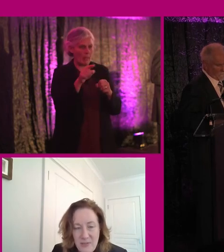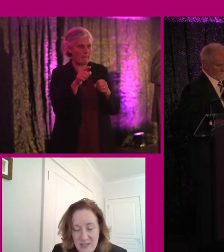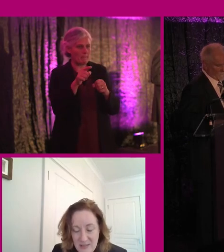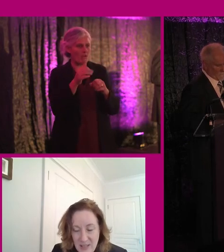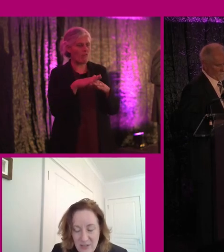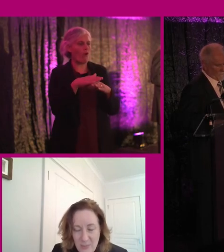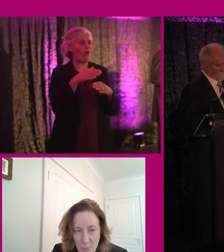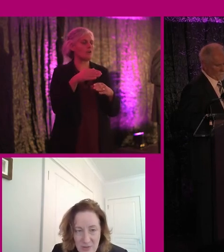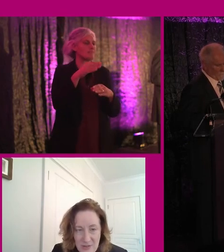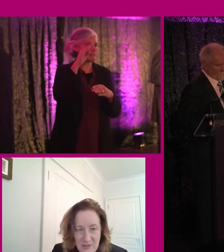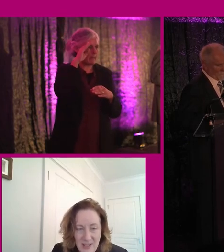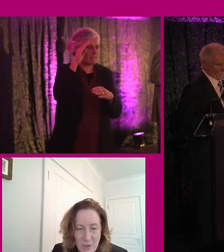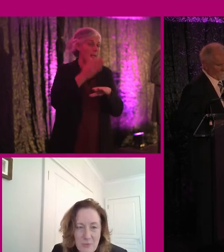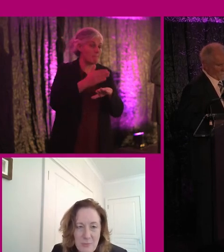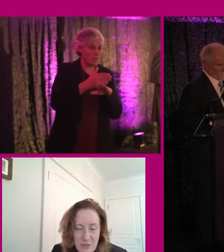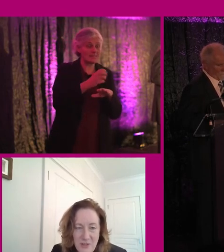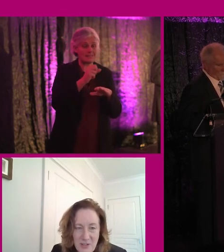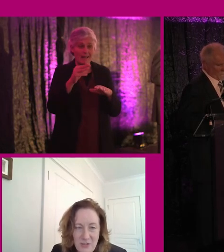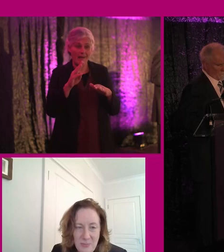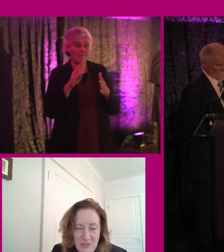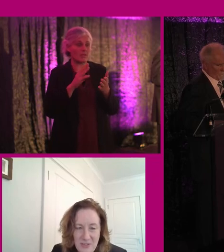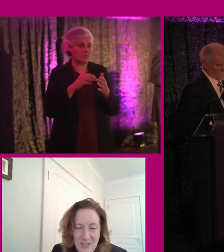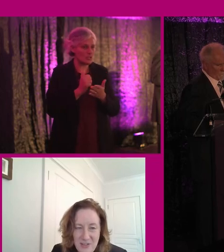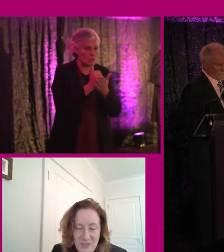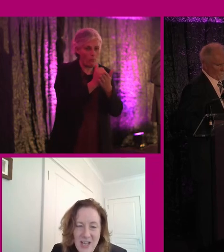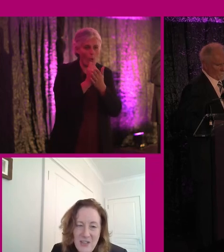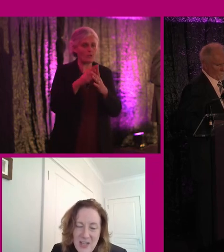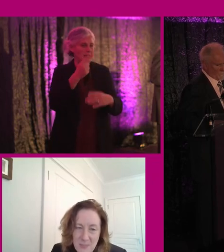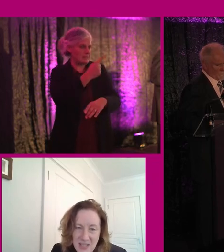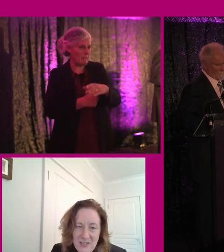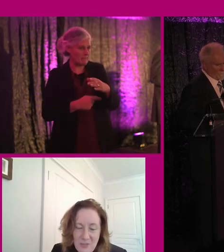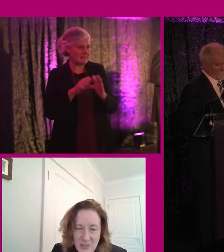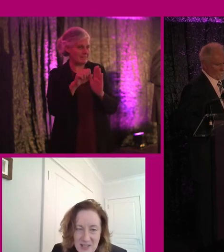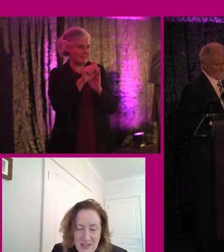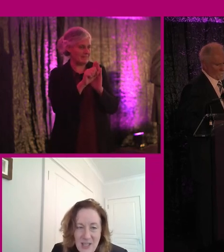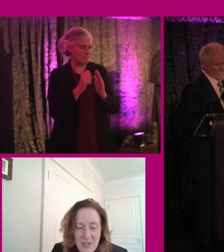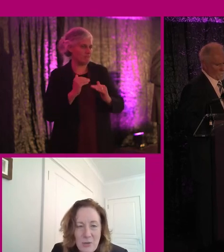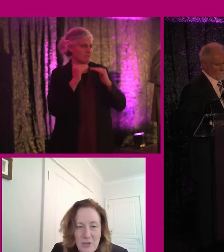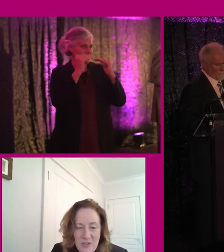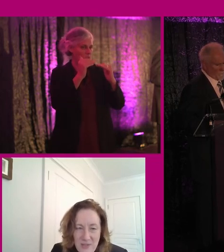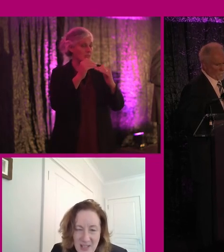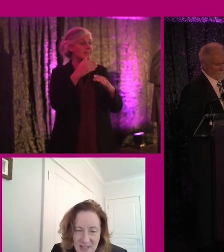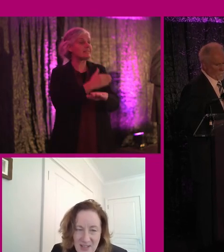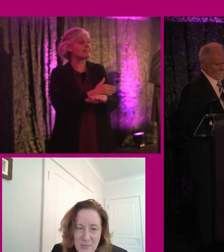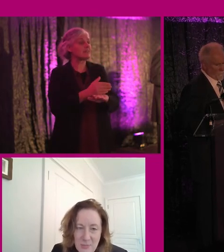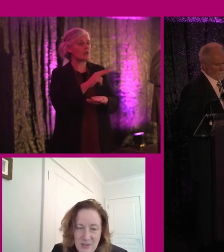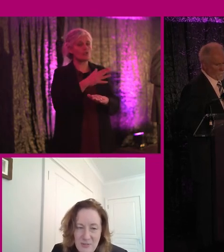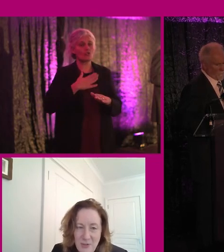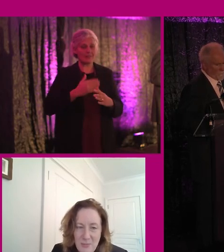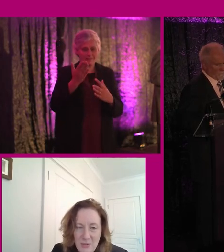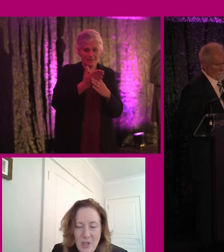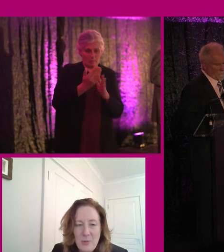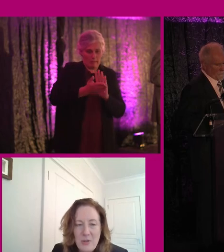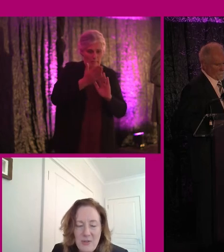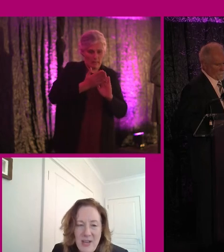employees feel supported and comfortable in sharing your disability status, then it begins with not only just having an accessible